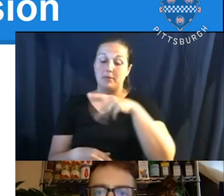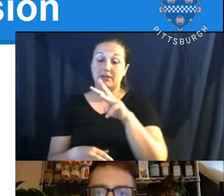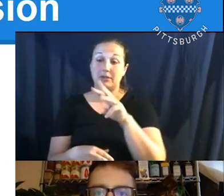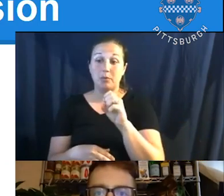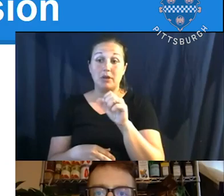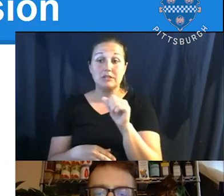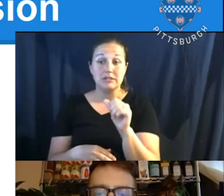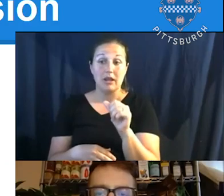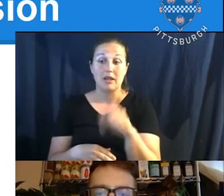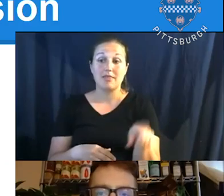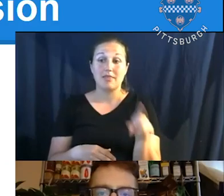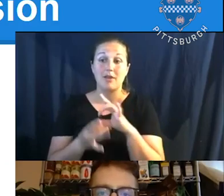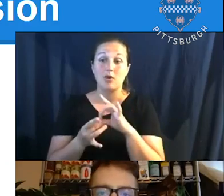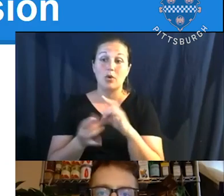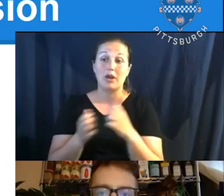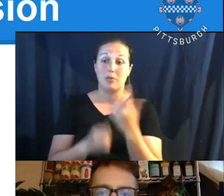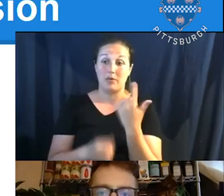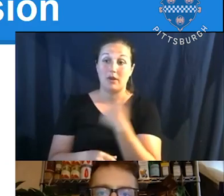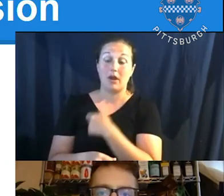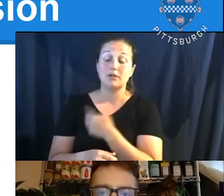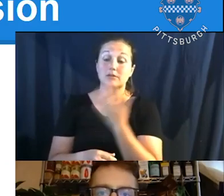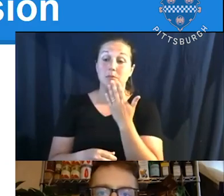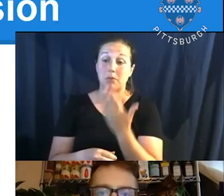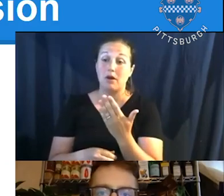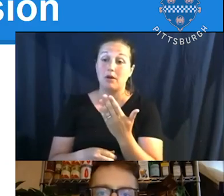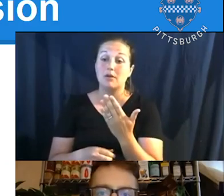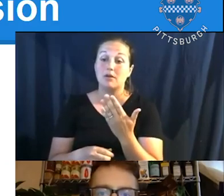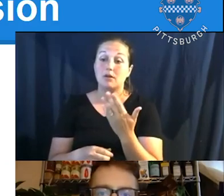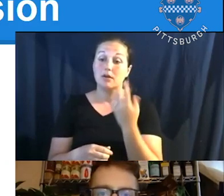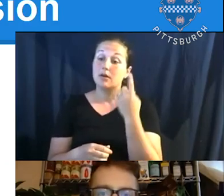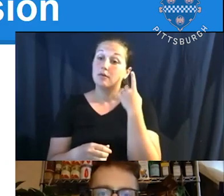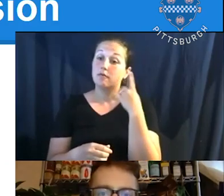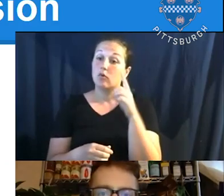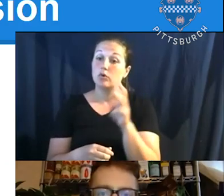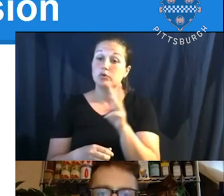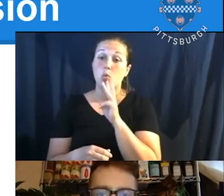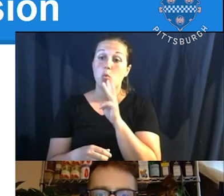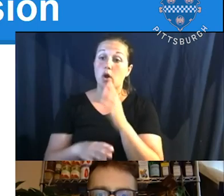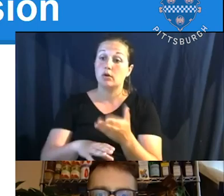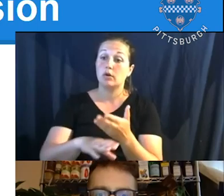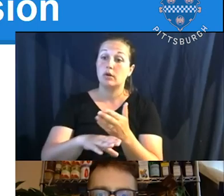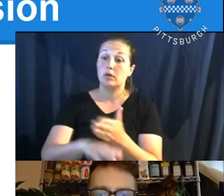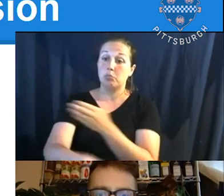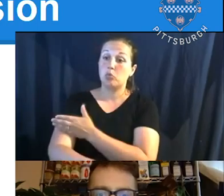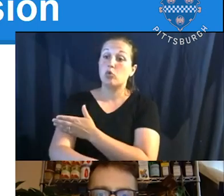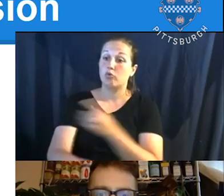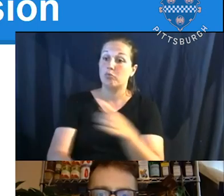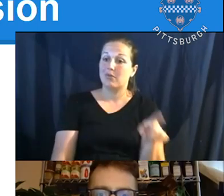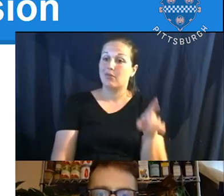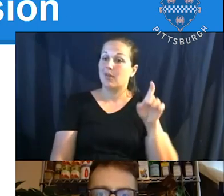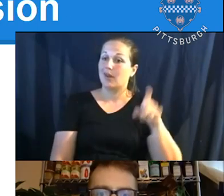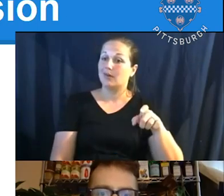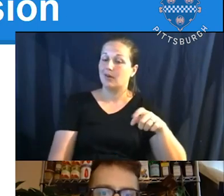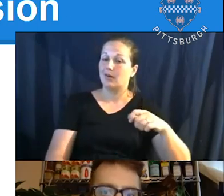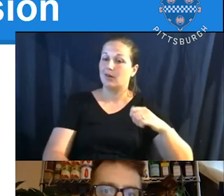you know, I think coordinated with us very well on, um, you know, some water improvement infrastructure that they need that impacts the park.